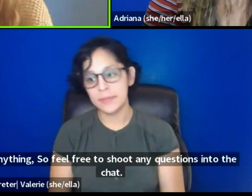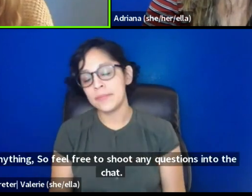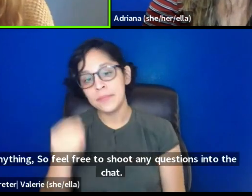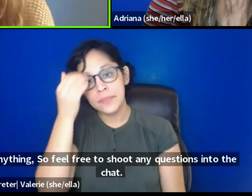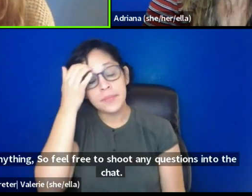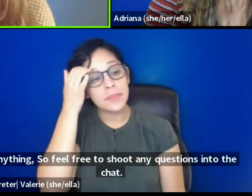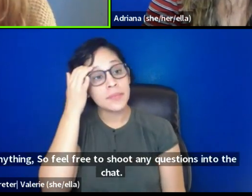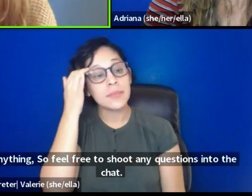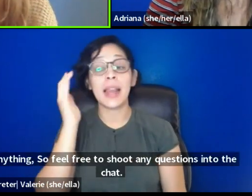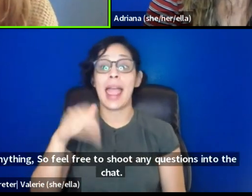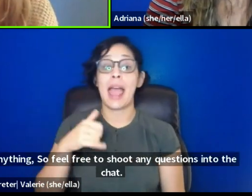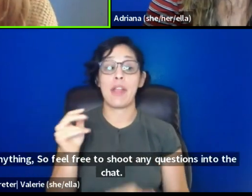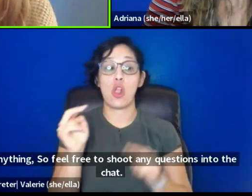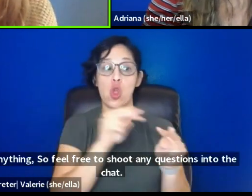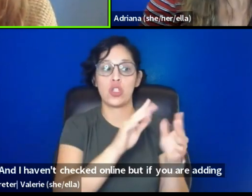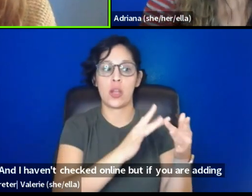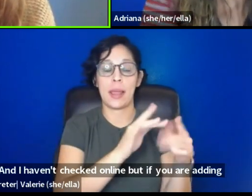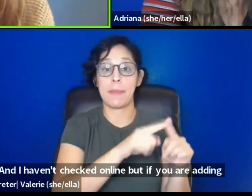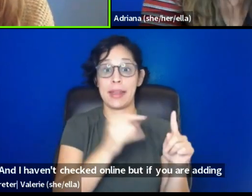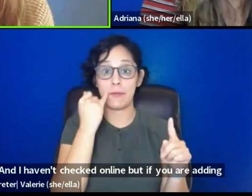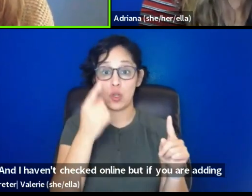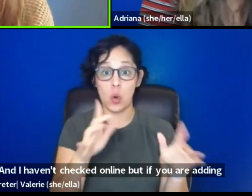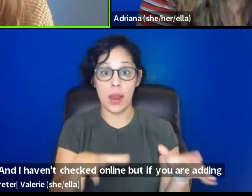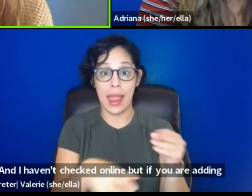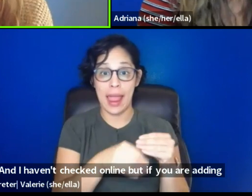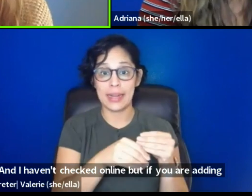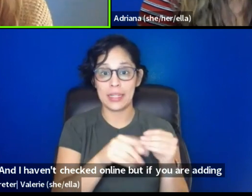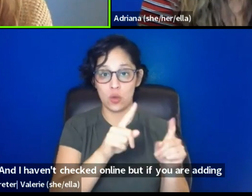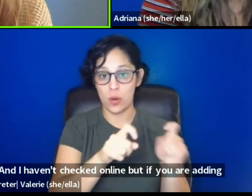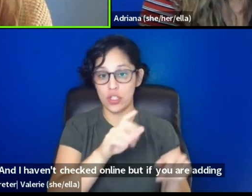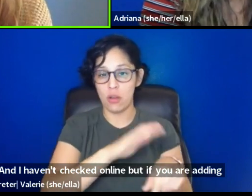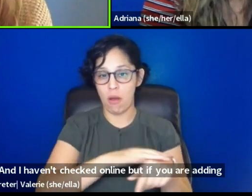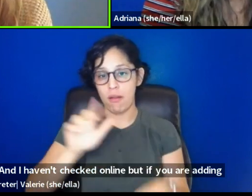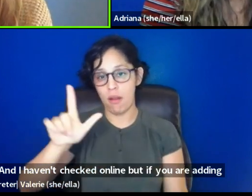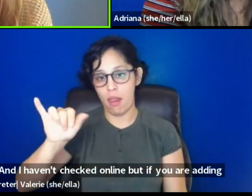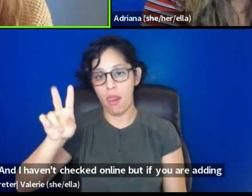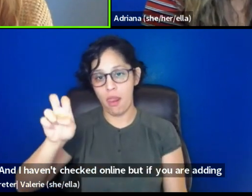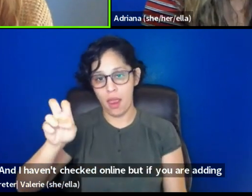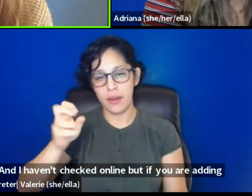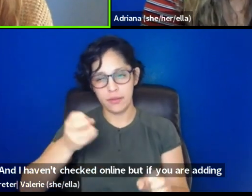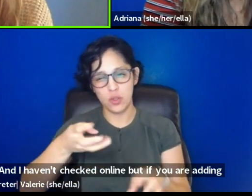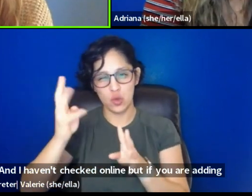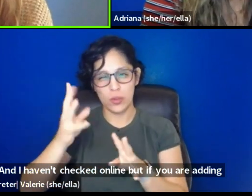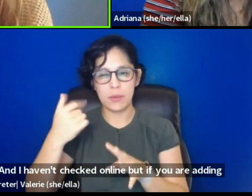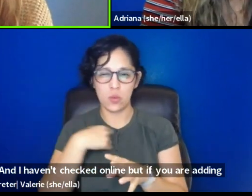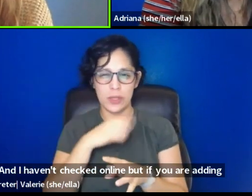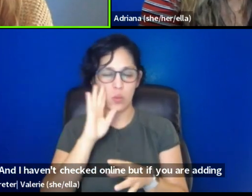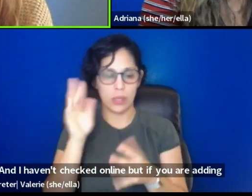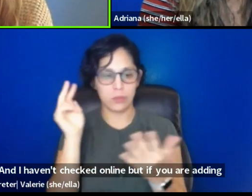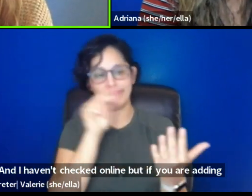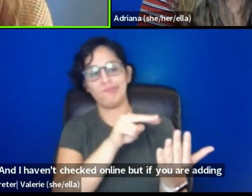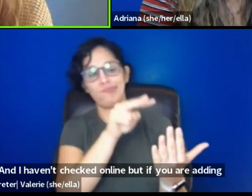haven't checked online, but if you are adding questions on the live stream, we will circle back, and, um,